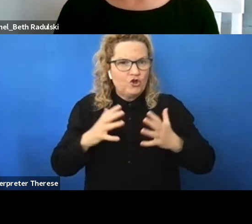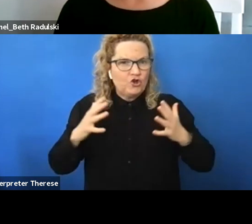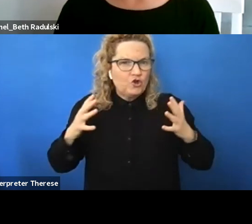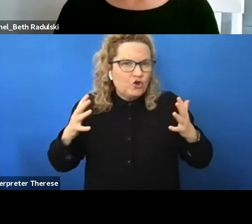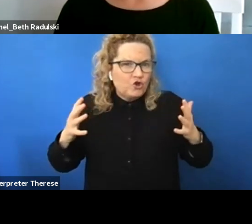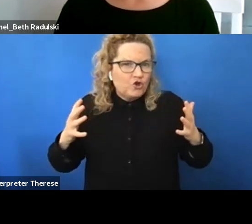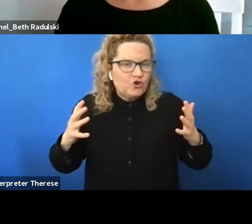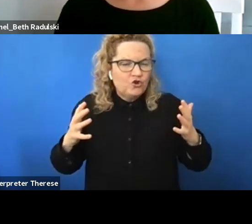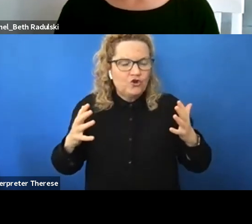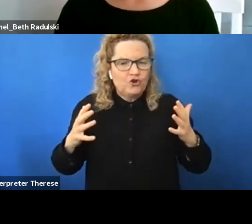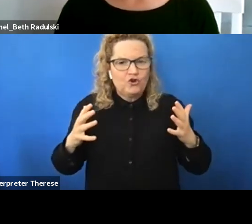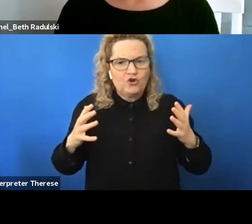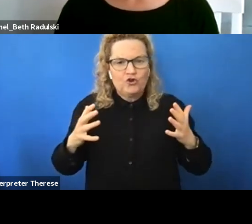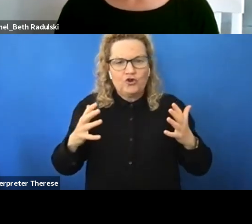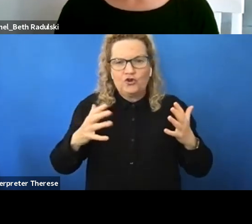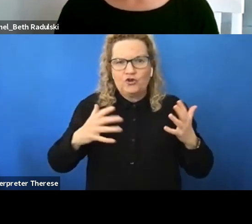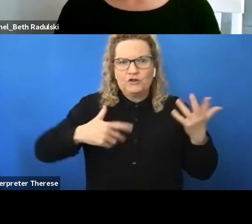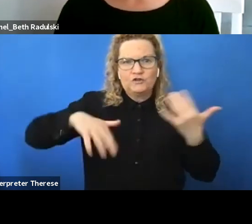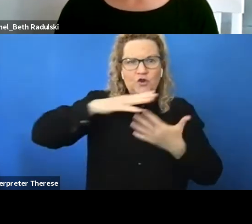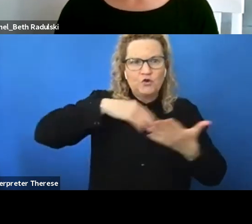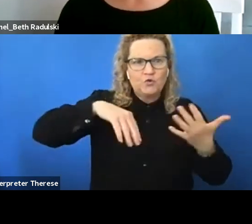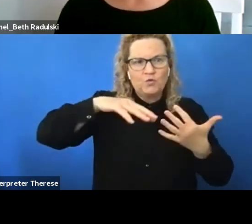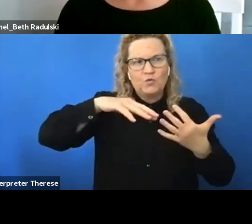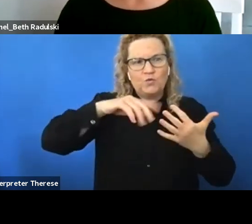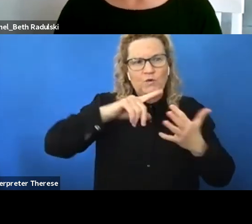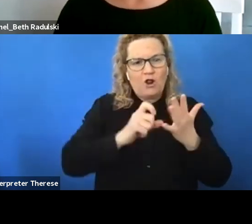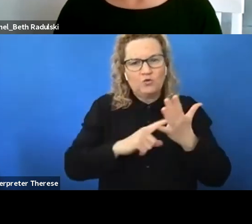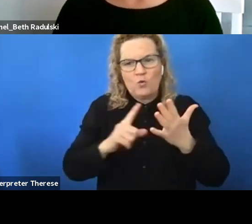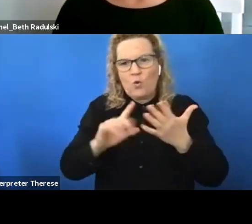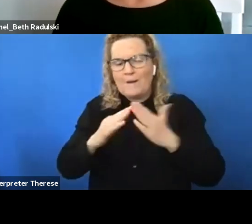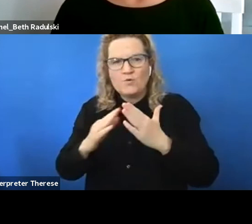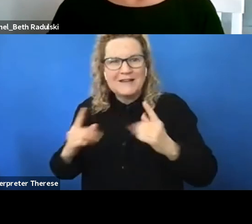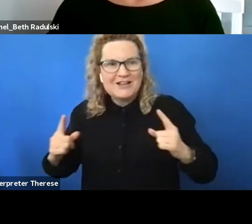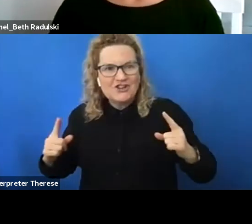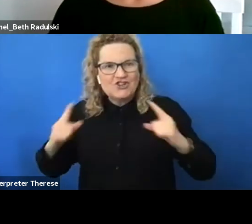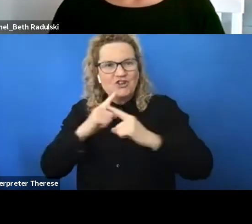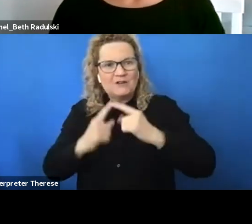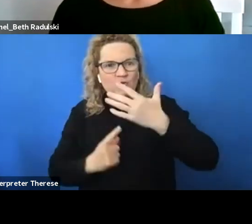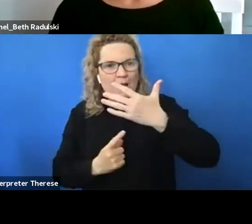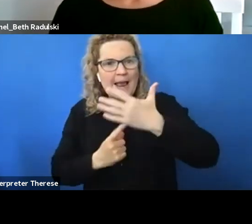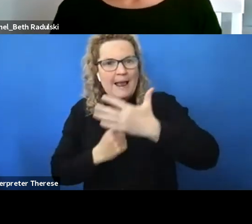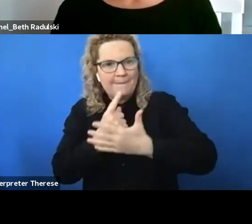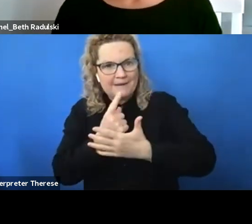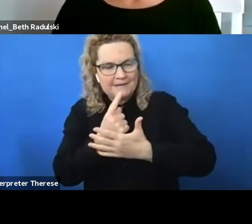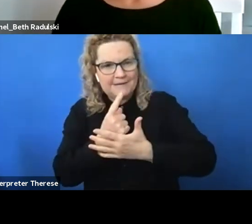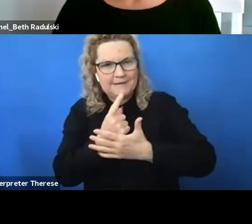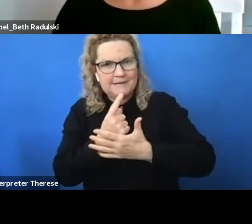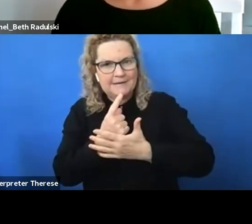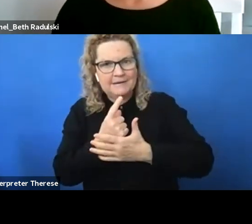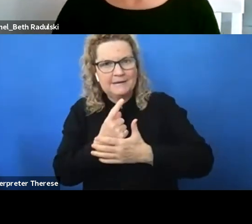sociological change to occur it has to come from